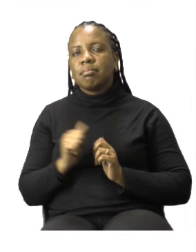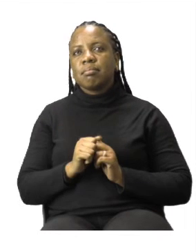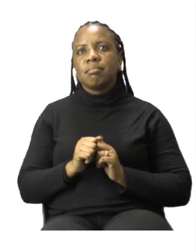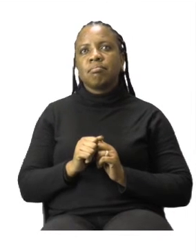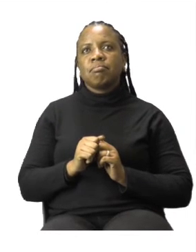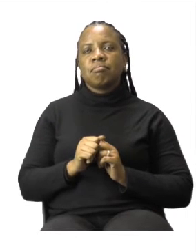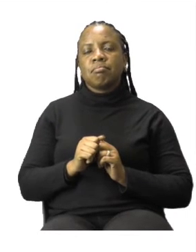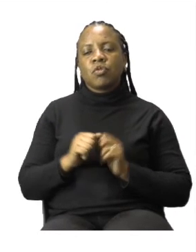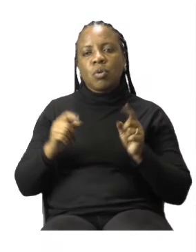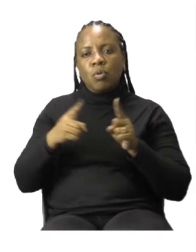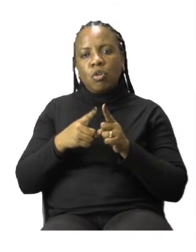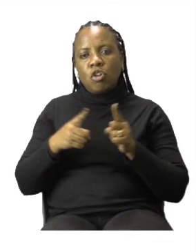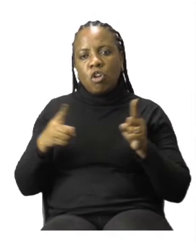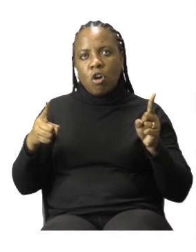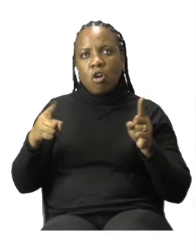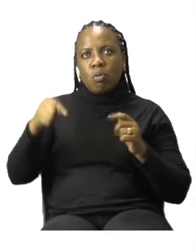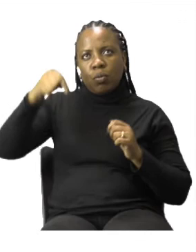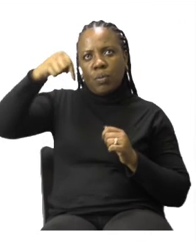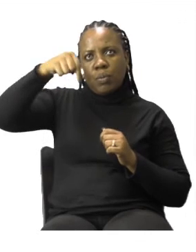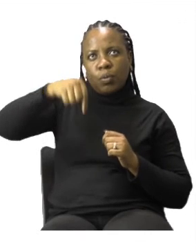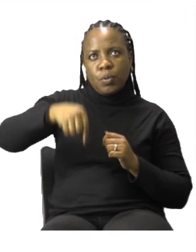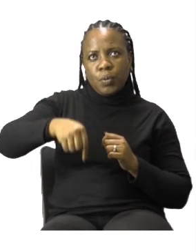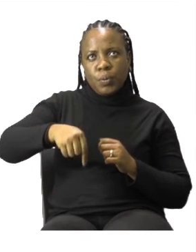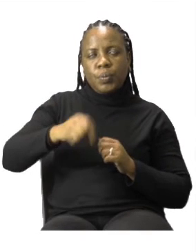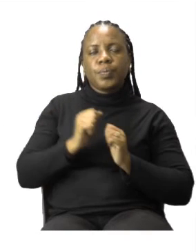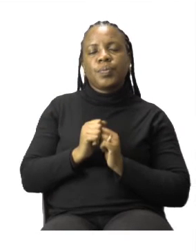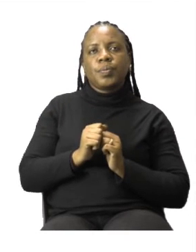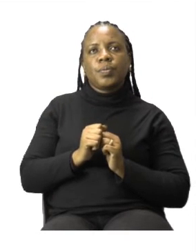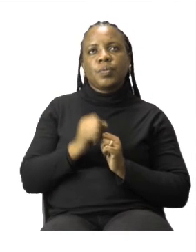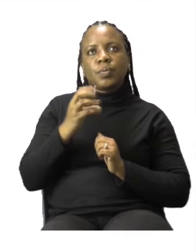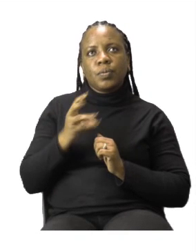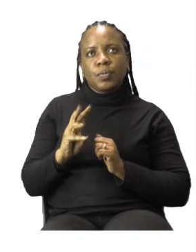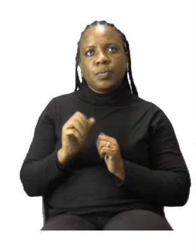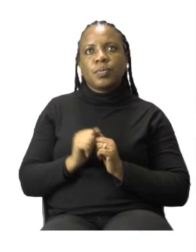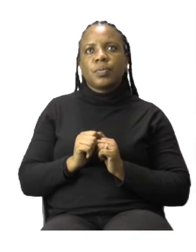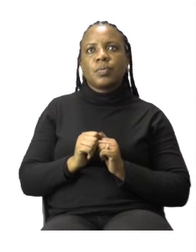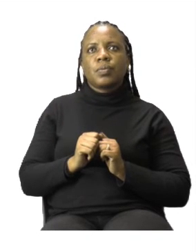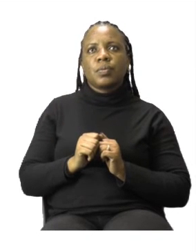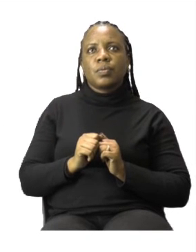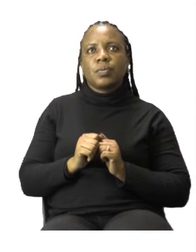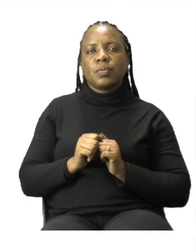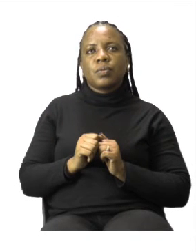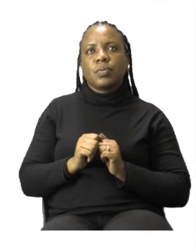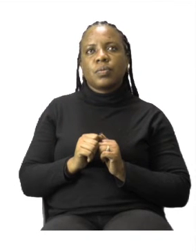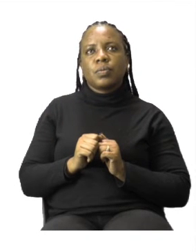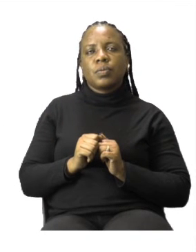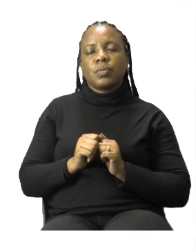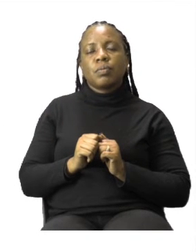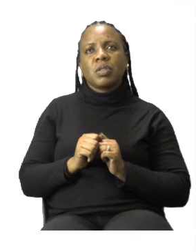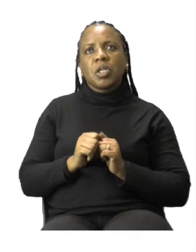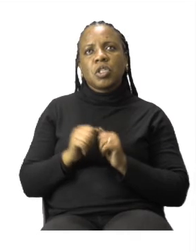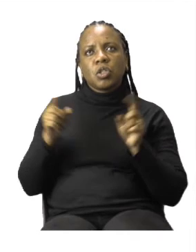then our hour hand is pointing in between 4 and